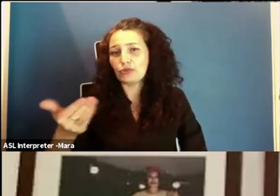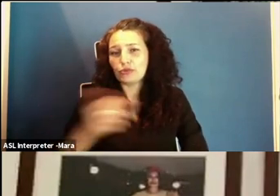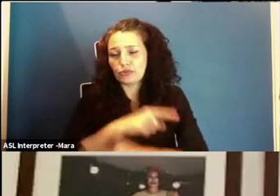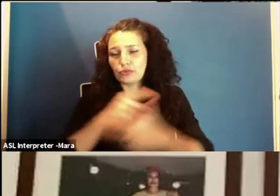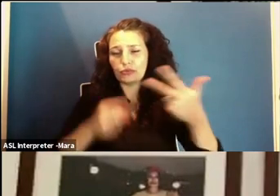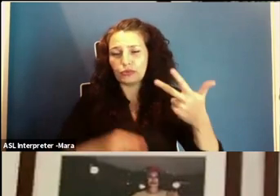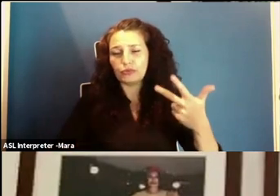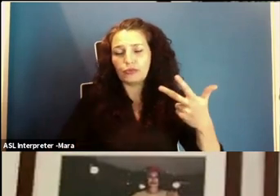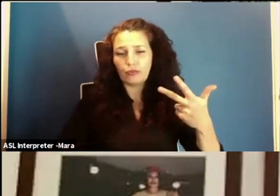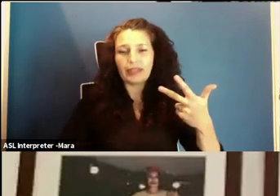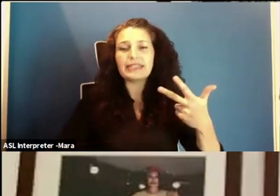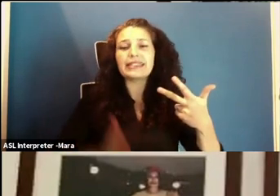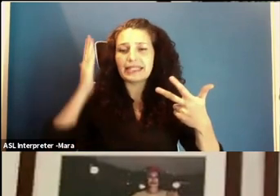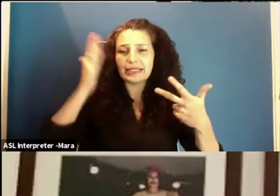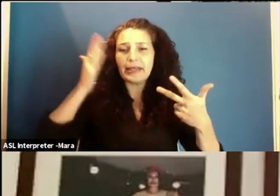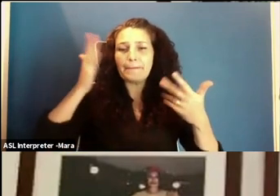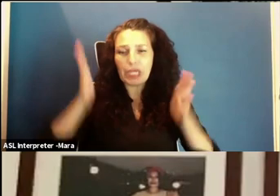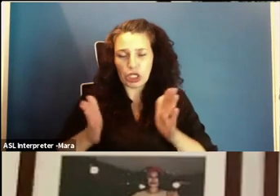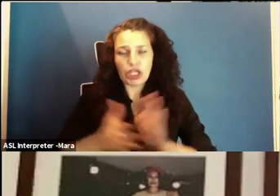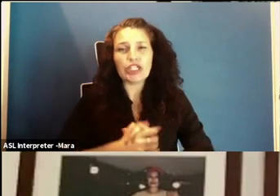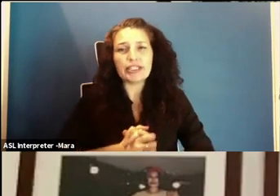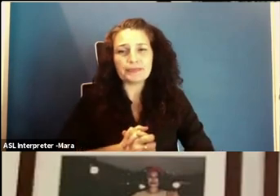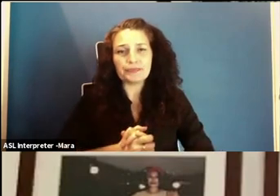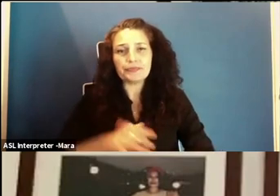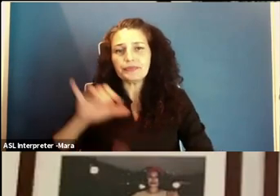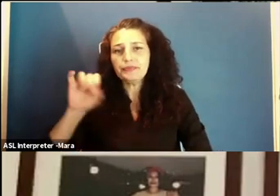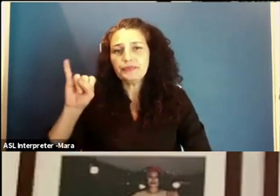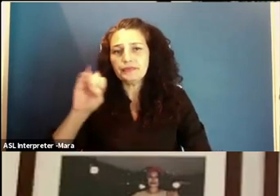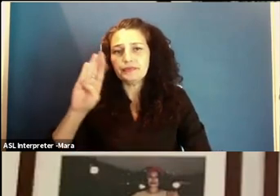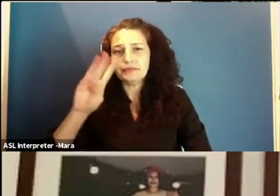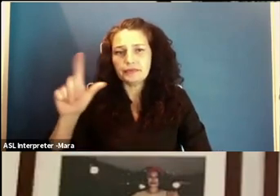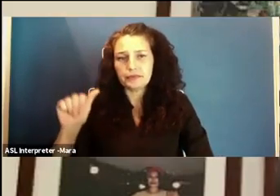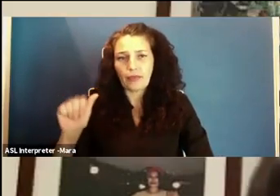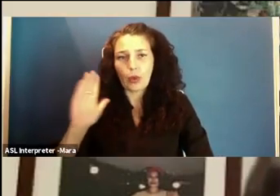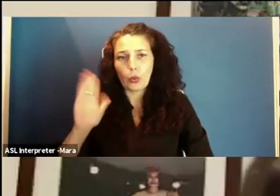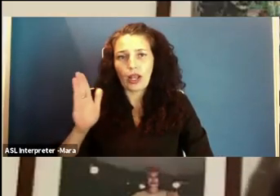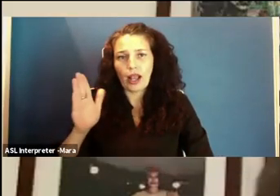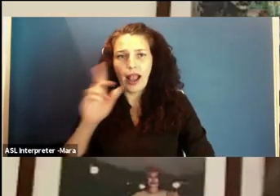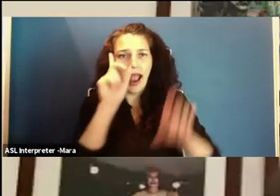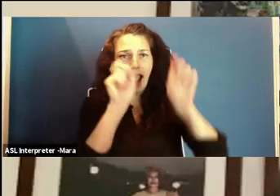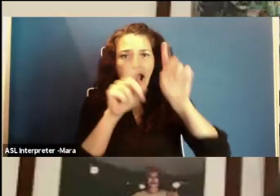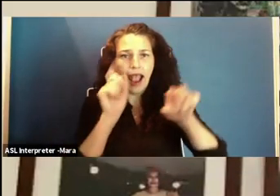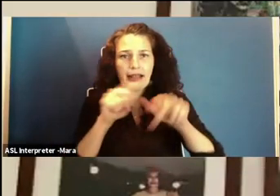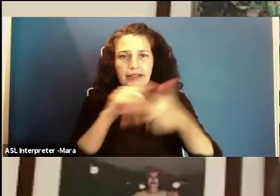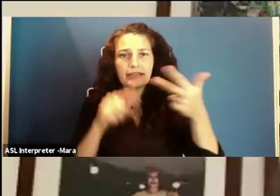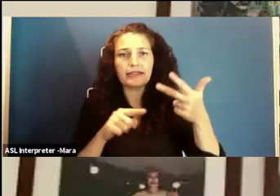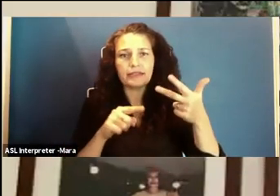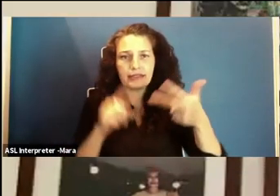key speakers. And then Isabella is also going to be asking some questions